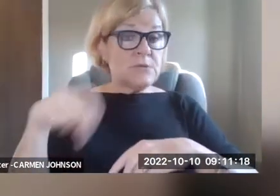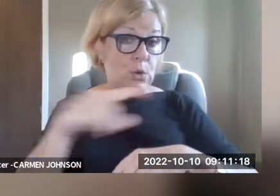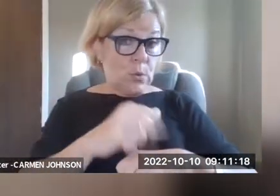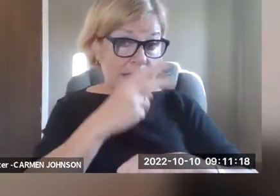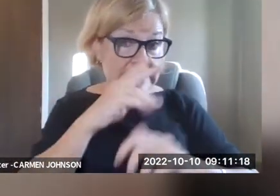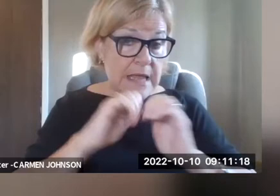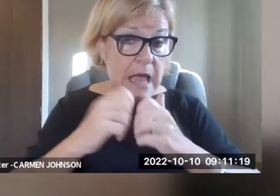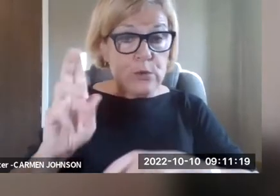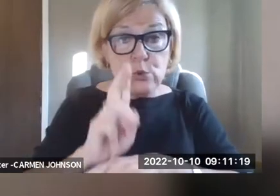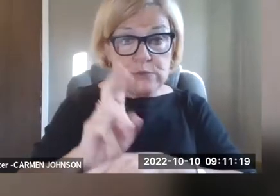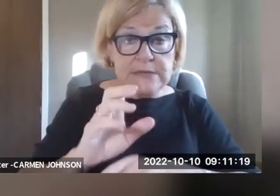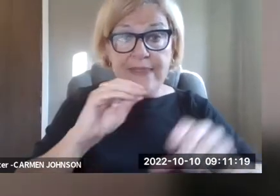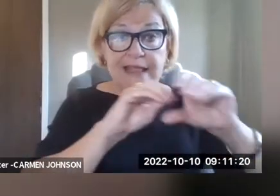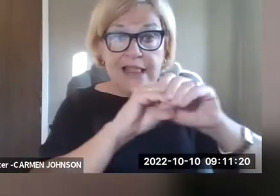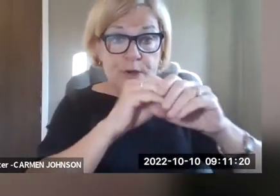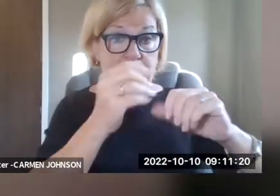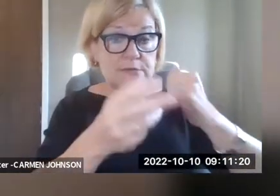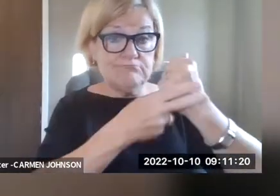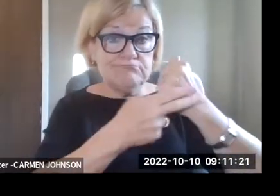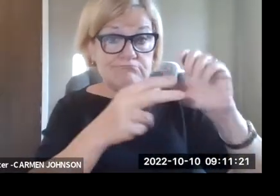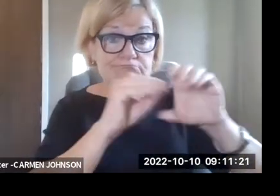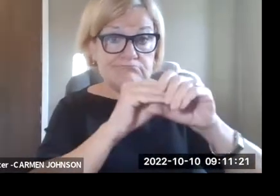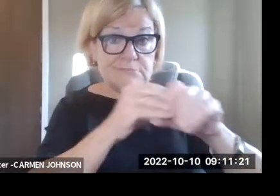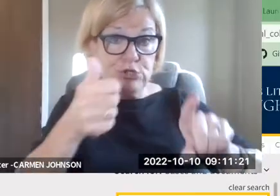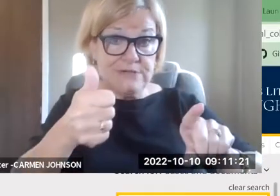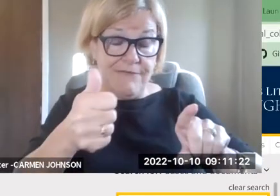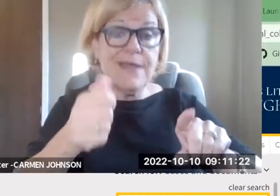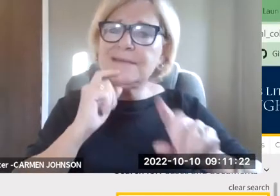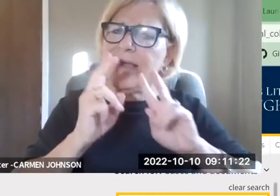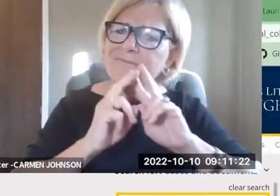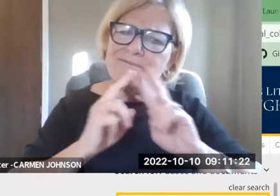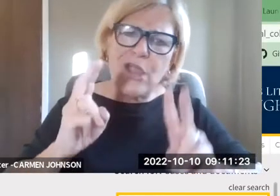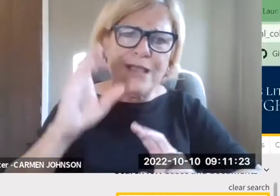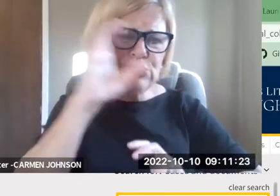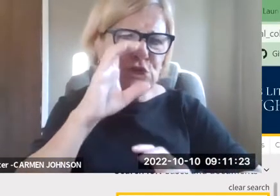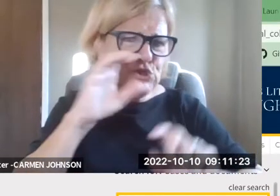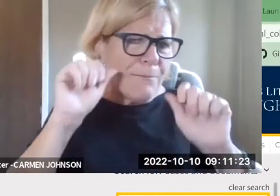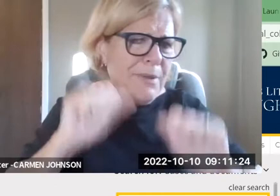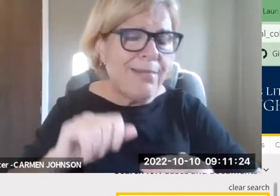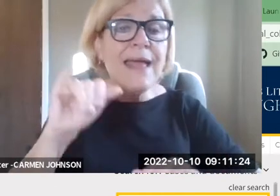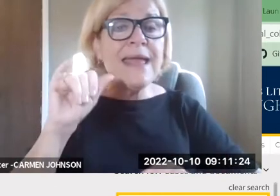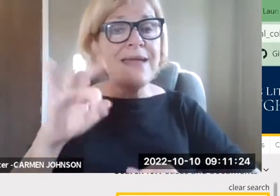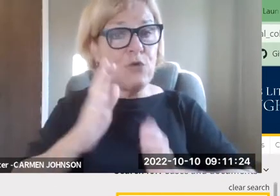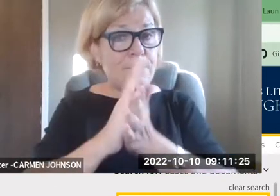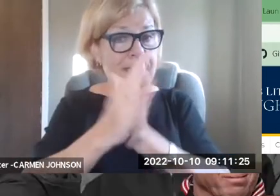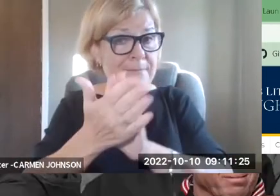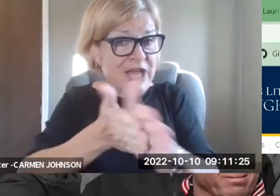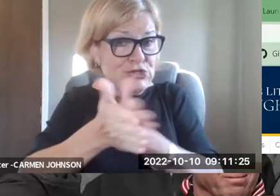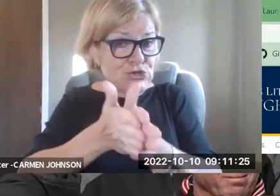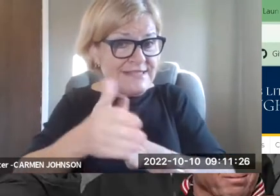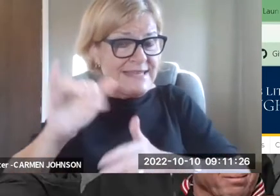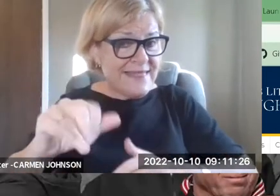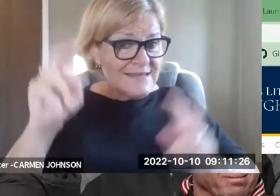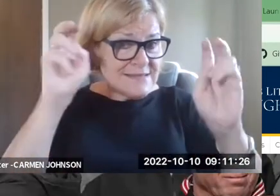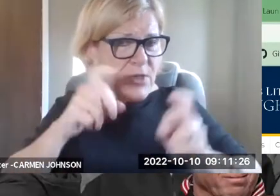thing. And I have to share, I have to share screens. I skipped one thing, my apologies, just so that you can see how to use the clearinghouse your own self.